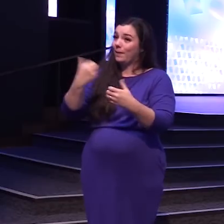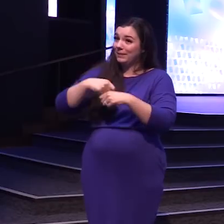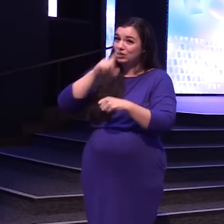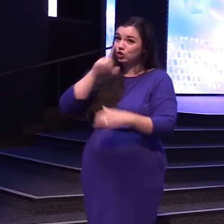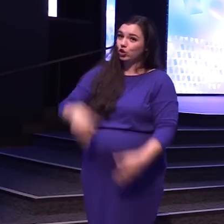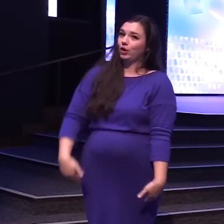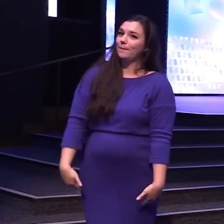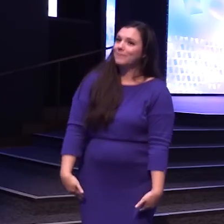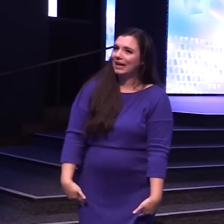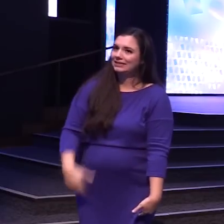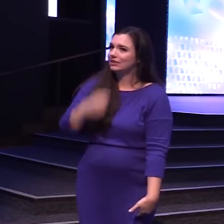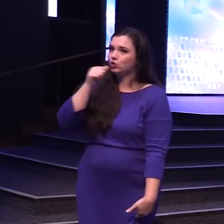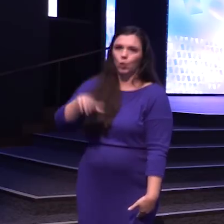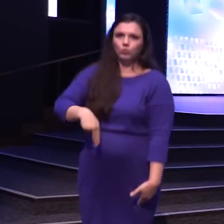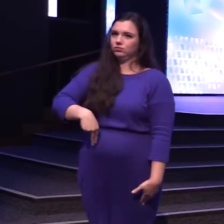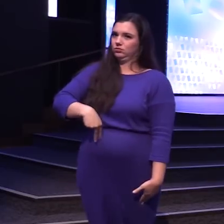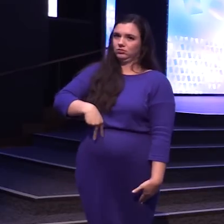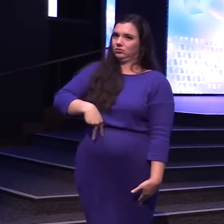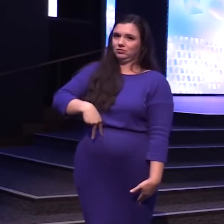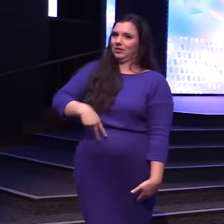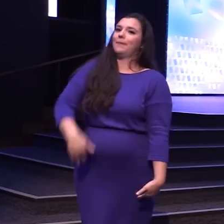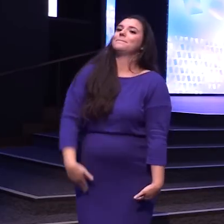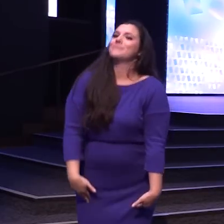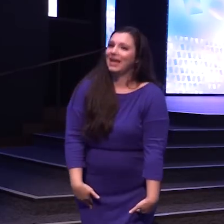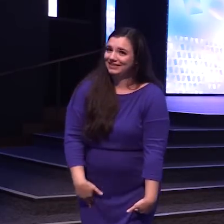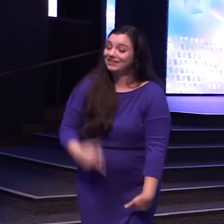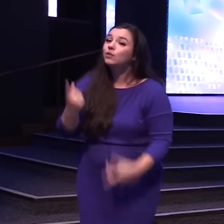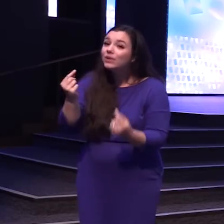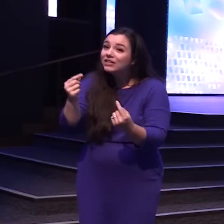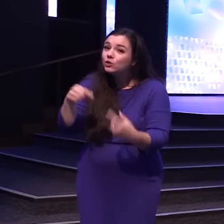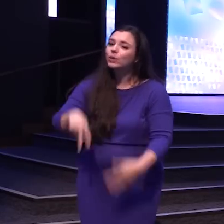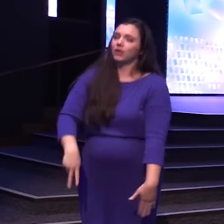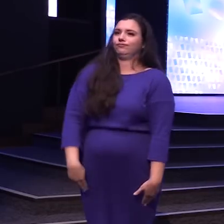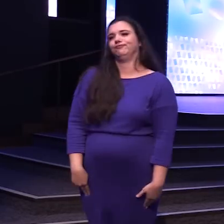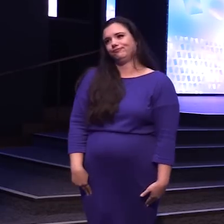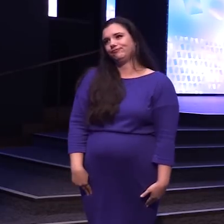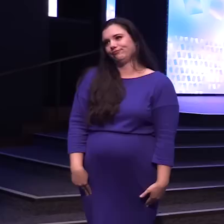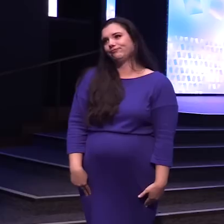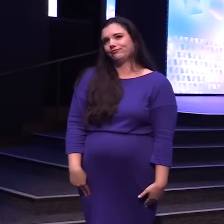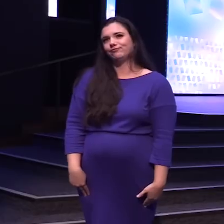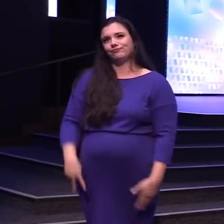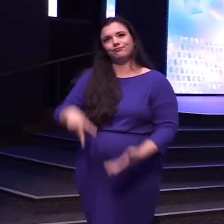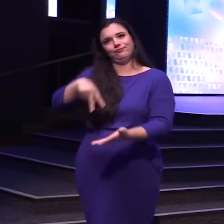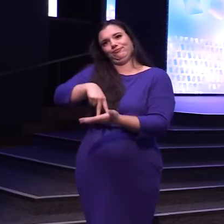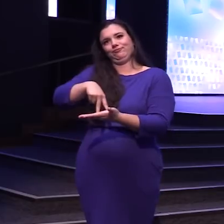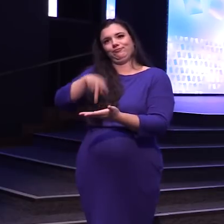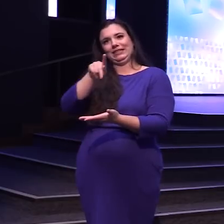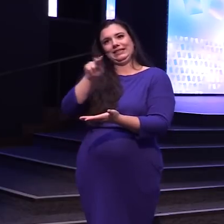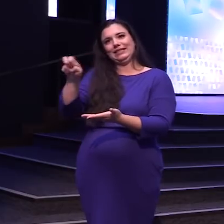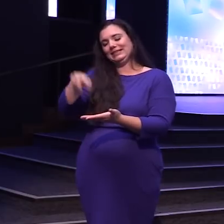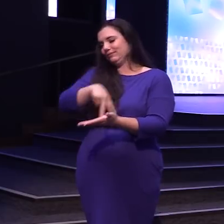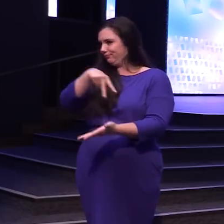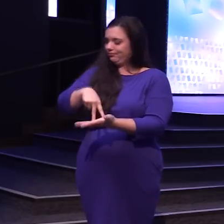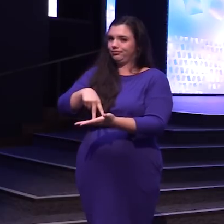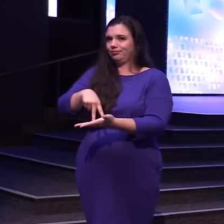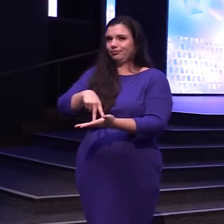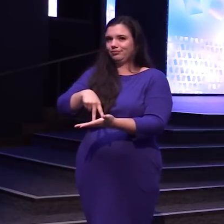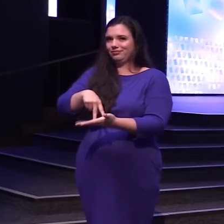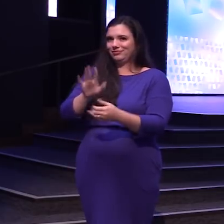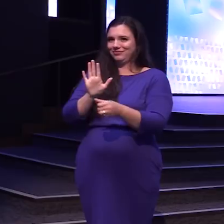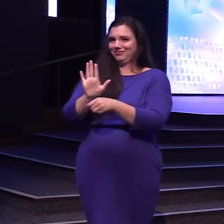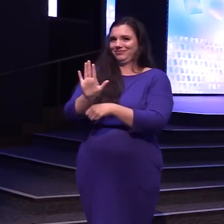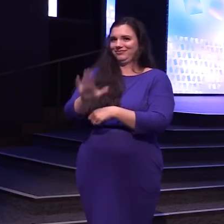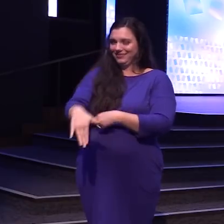Don't lock your knees What did he do He locked his knees He locked his knees And you know